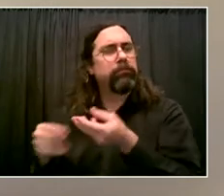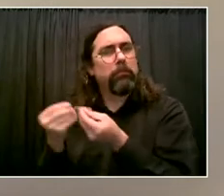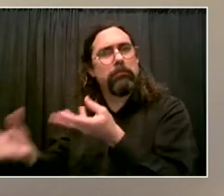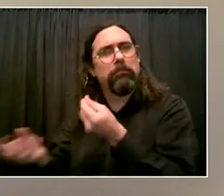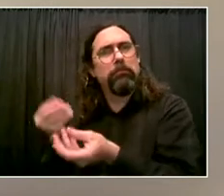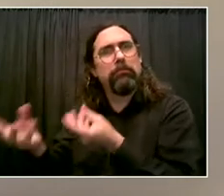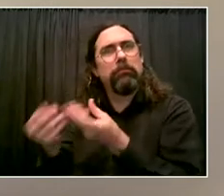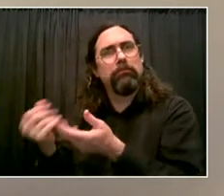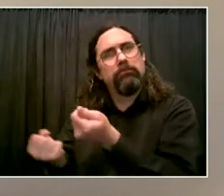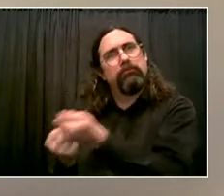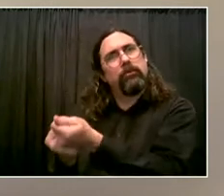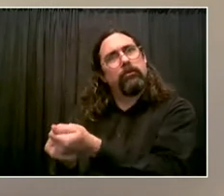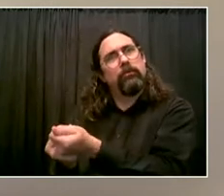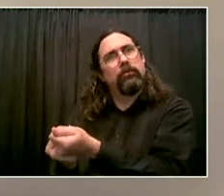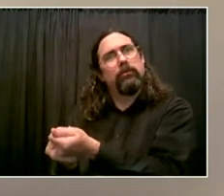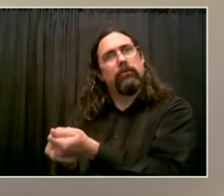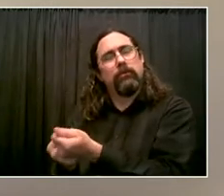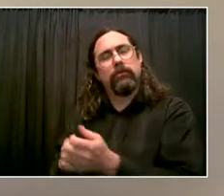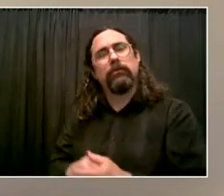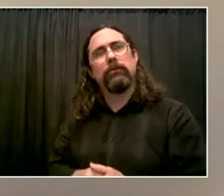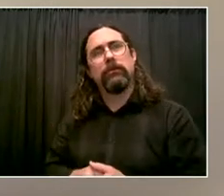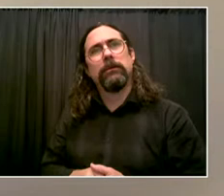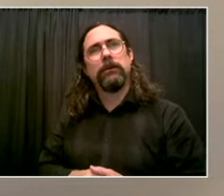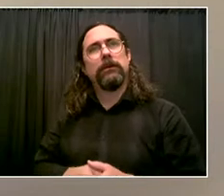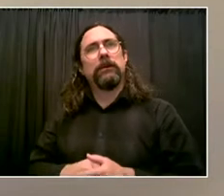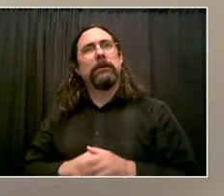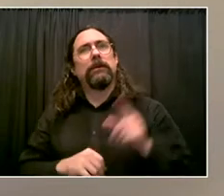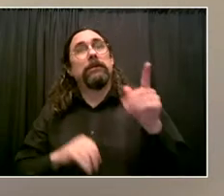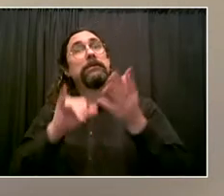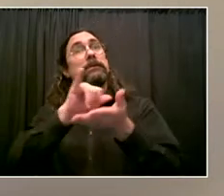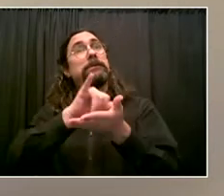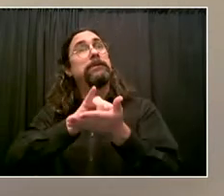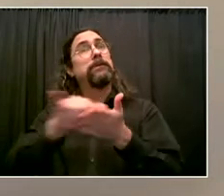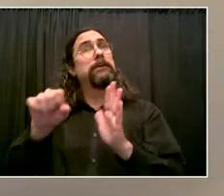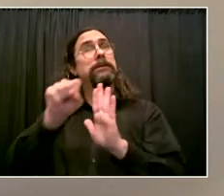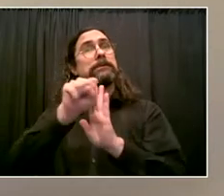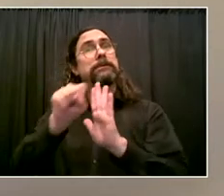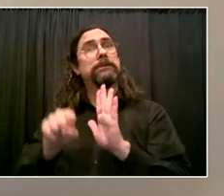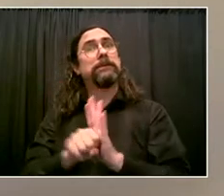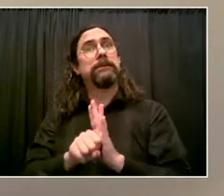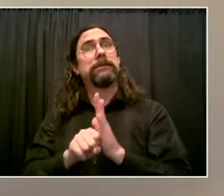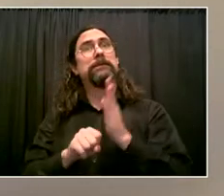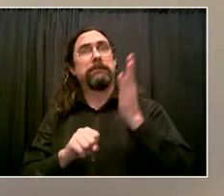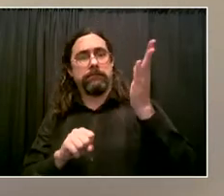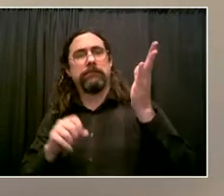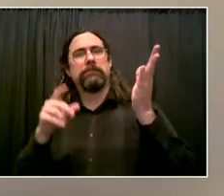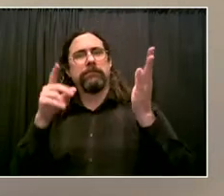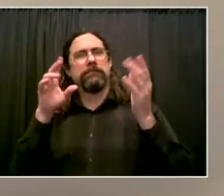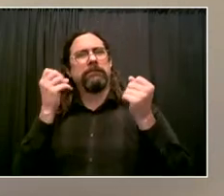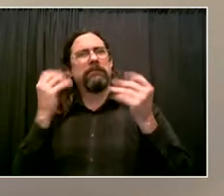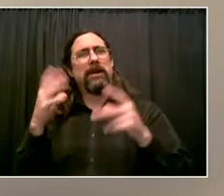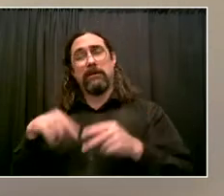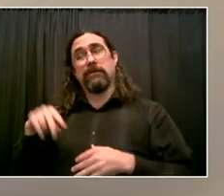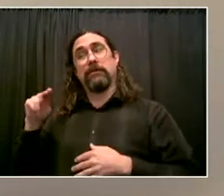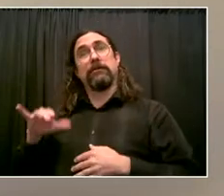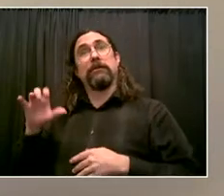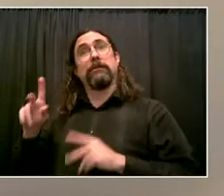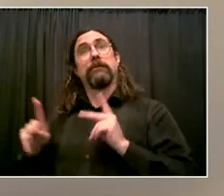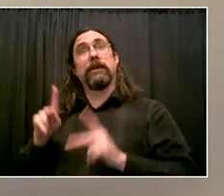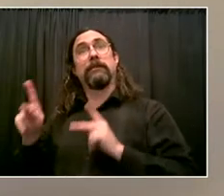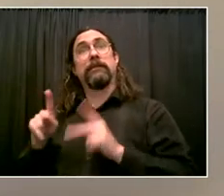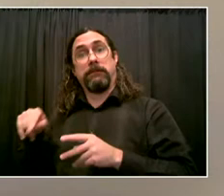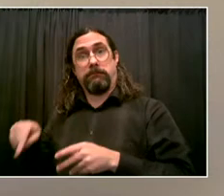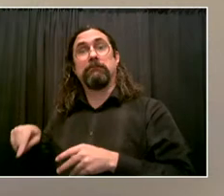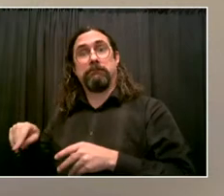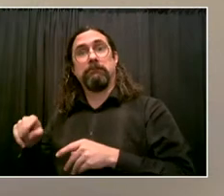population are going to be coming back to our city. So we are in the last legislative session, summertime is approaching or here in New York City. And